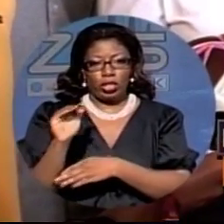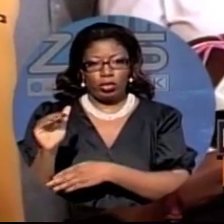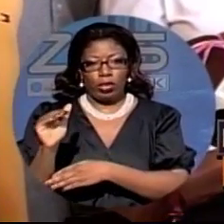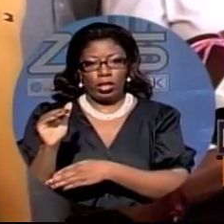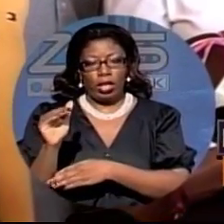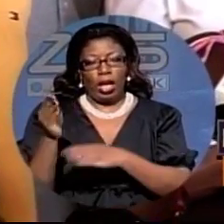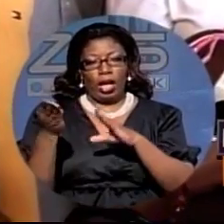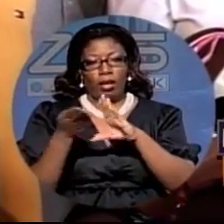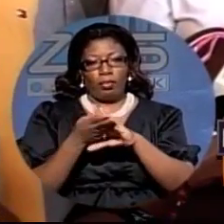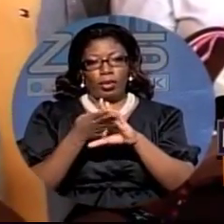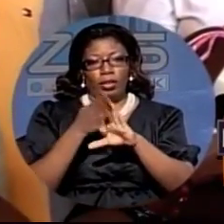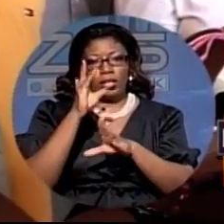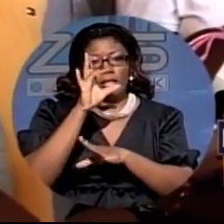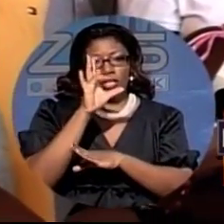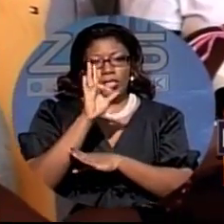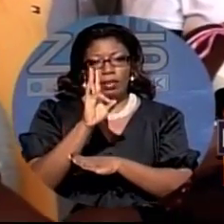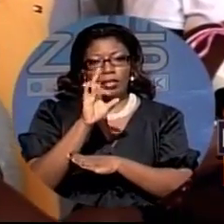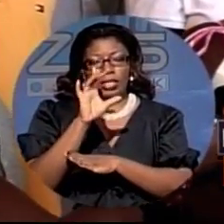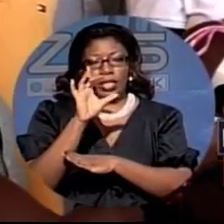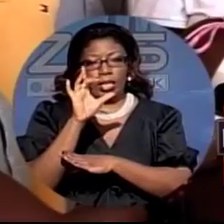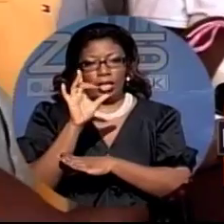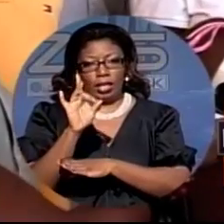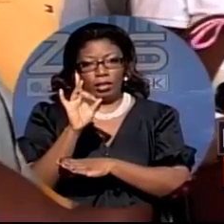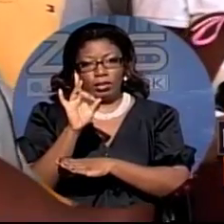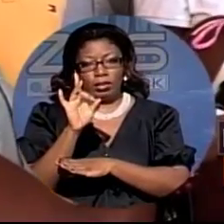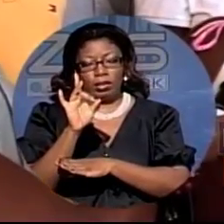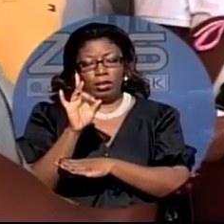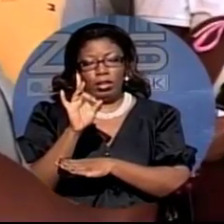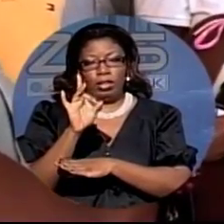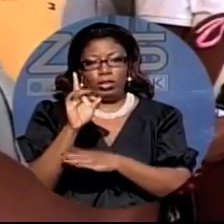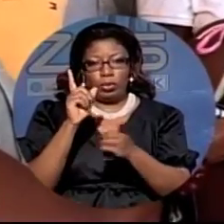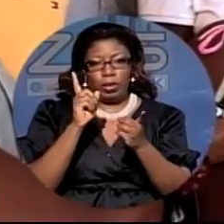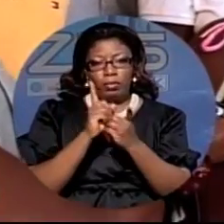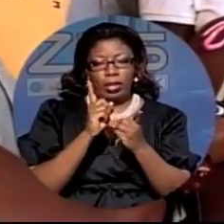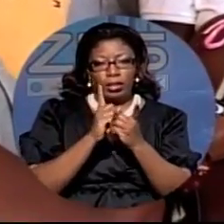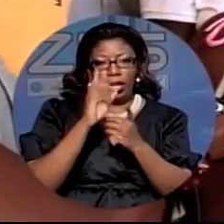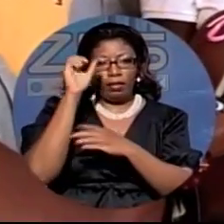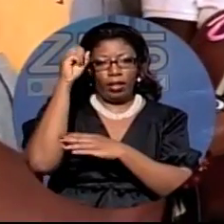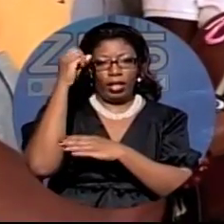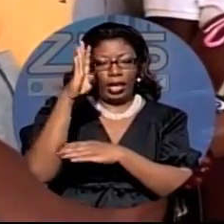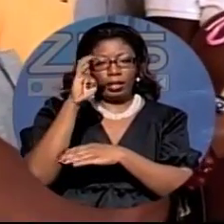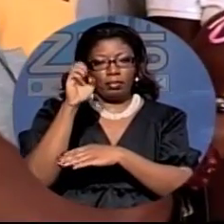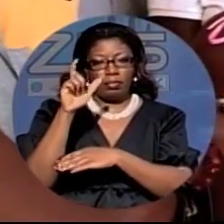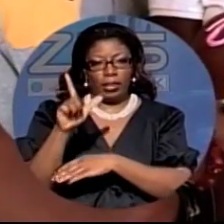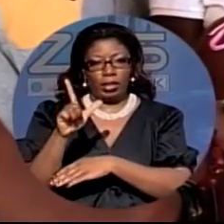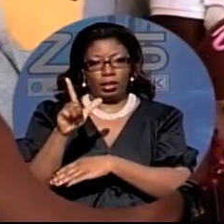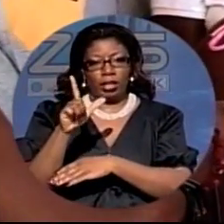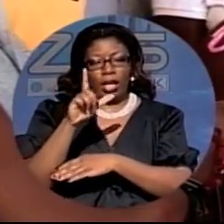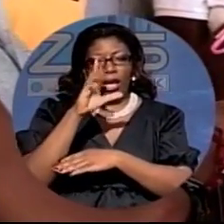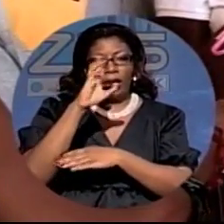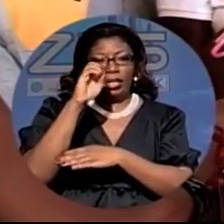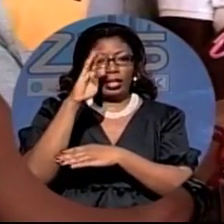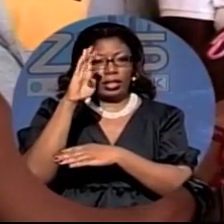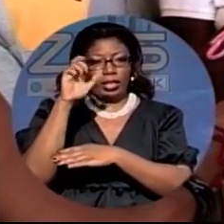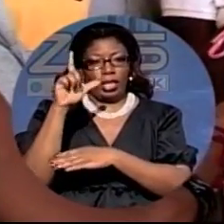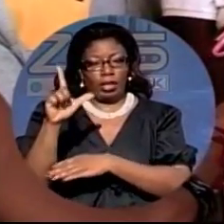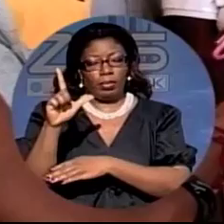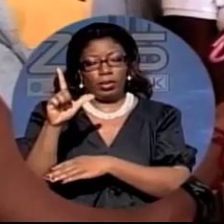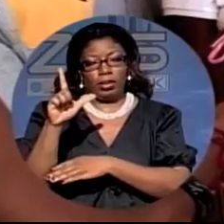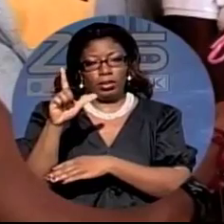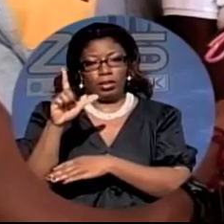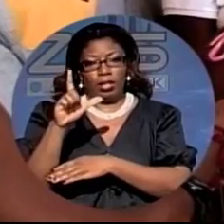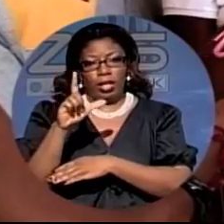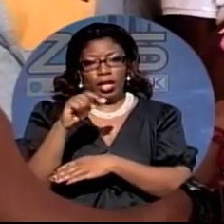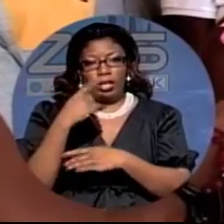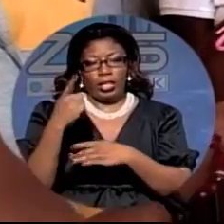bank payment of 78 dollars to be met i don't pay rent but i have light bill i have cable bill how my children supposed to survive